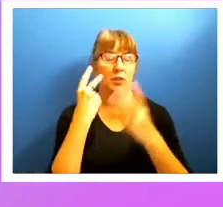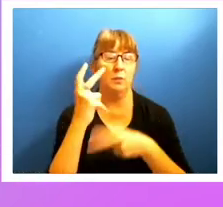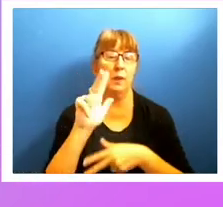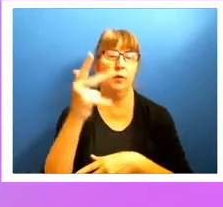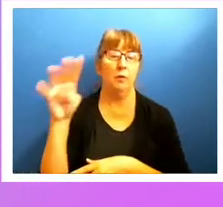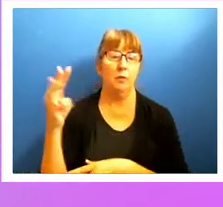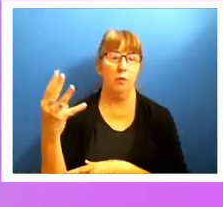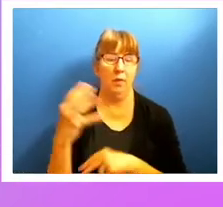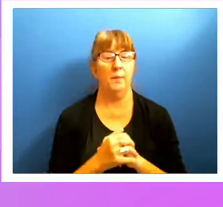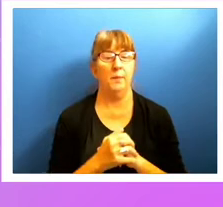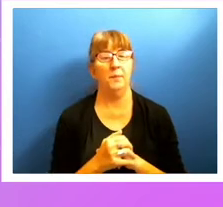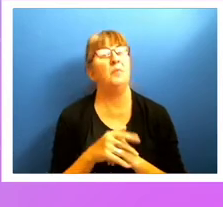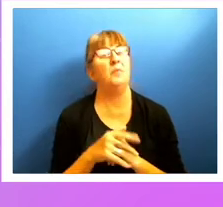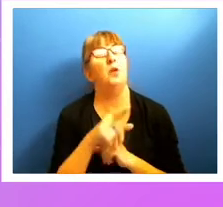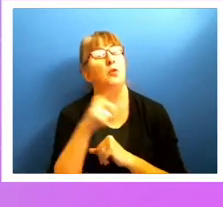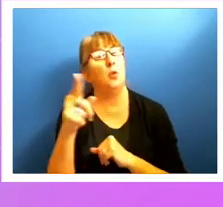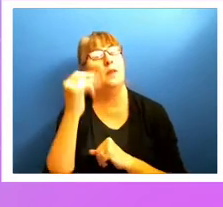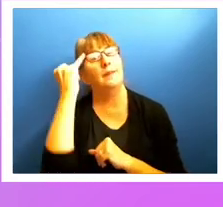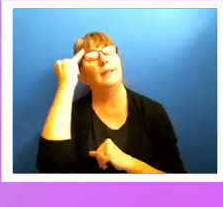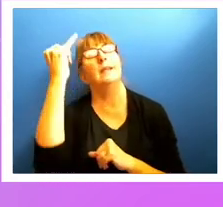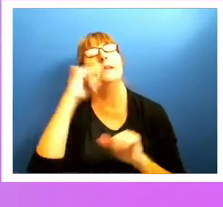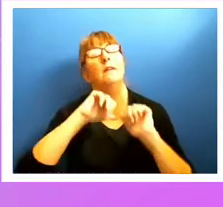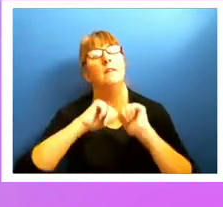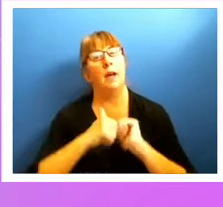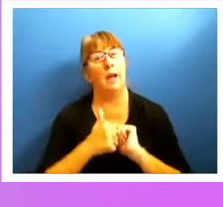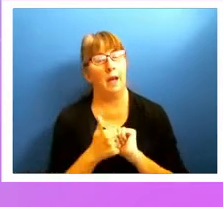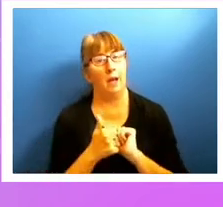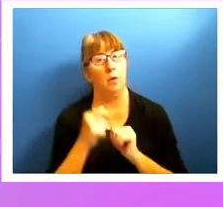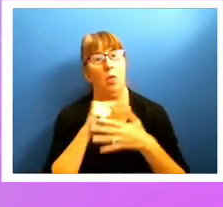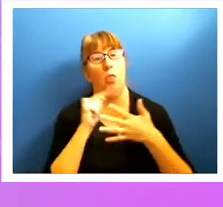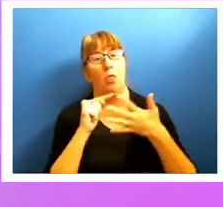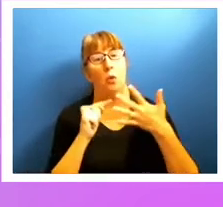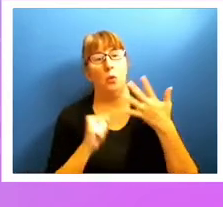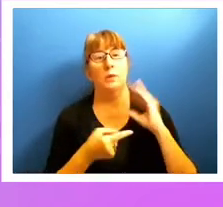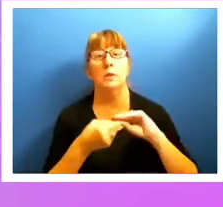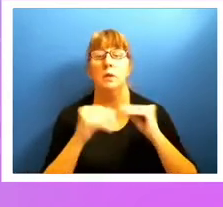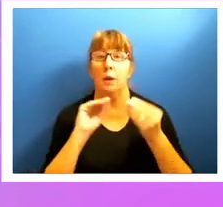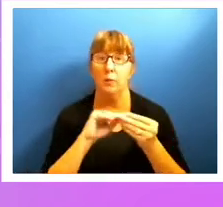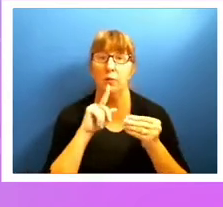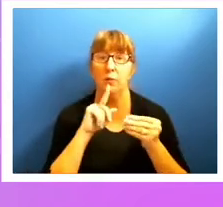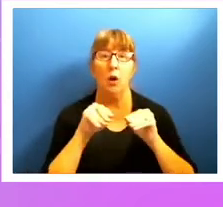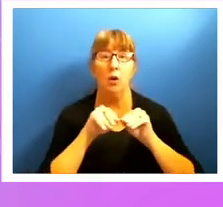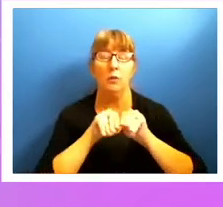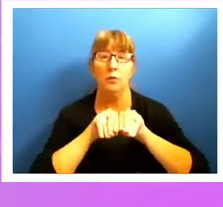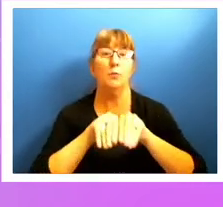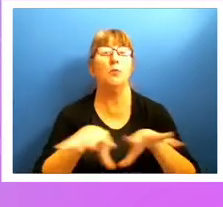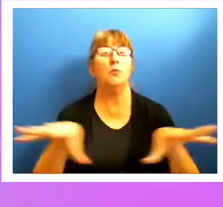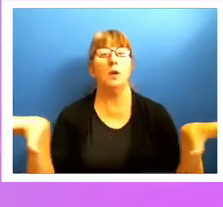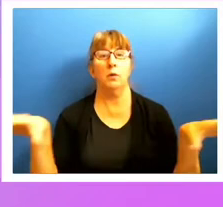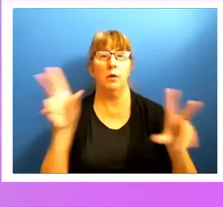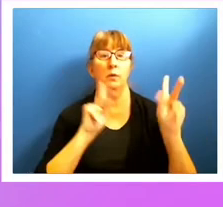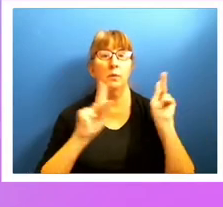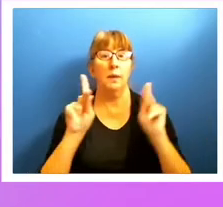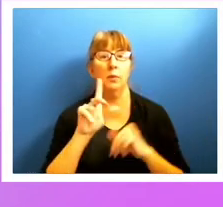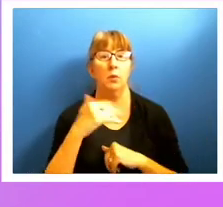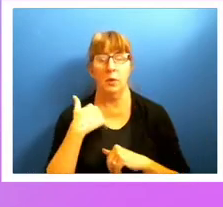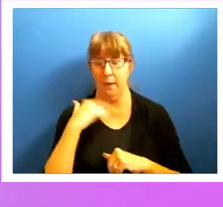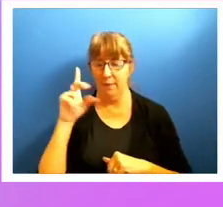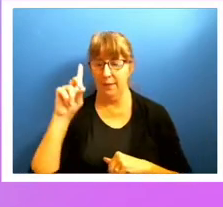this gives you an idea of how those numbers are spread across the people with disabilities community.